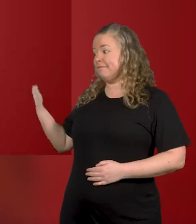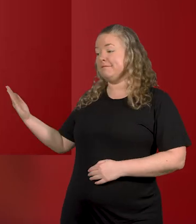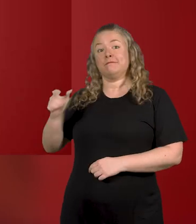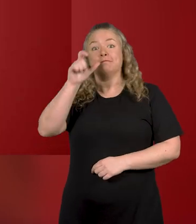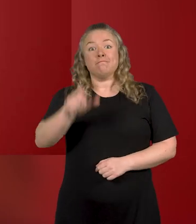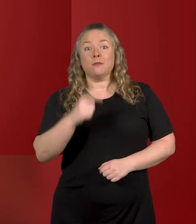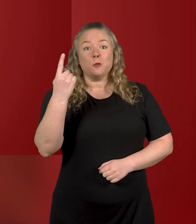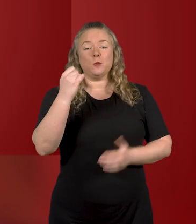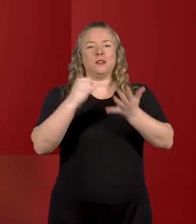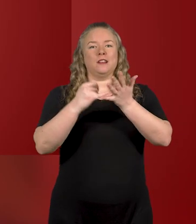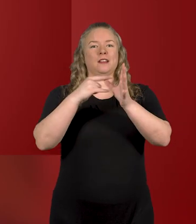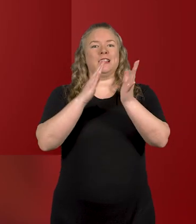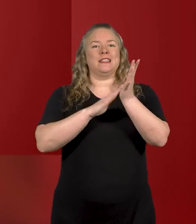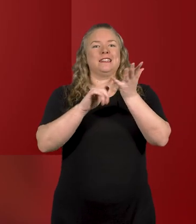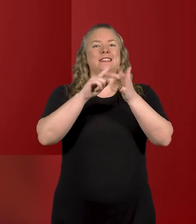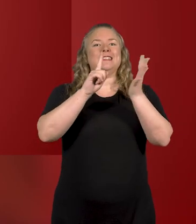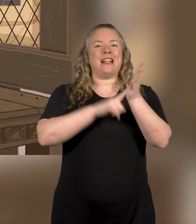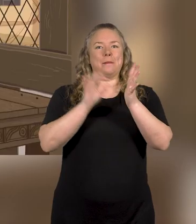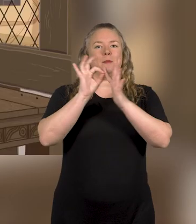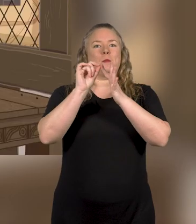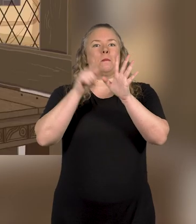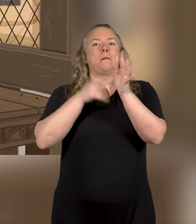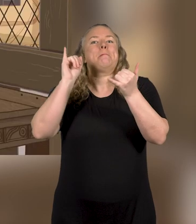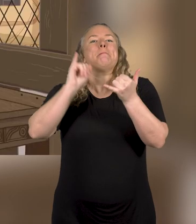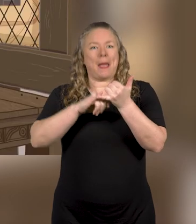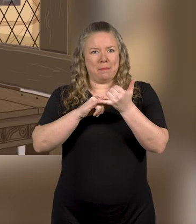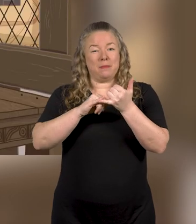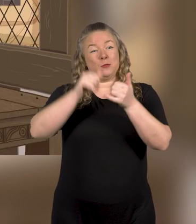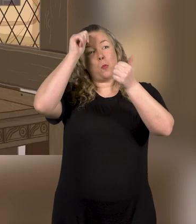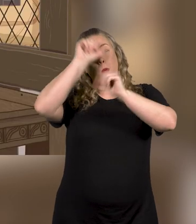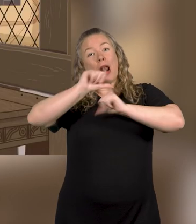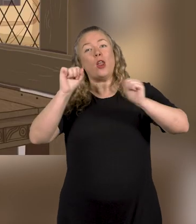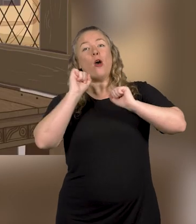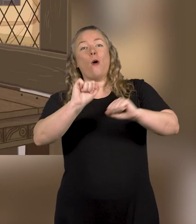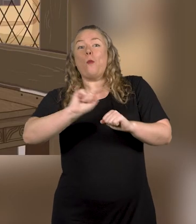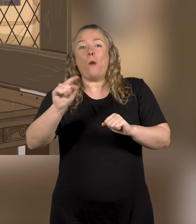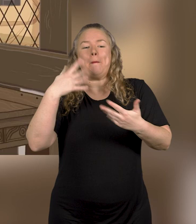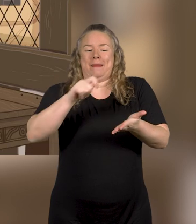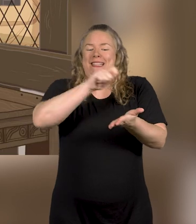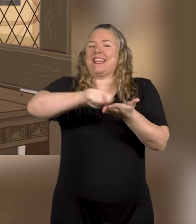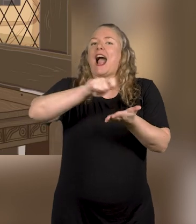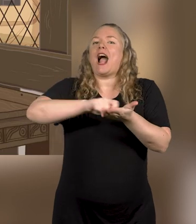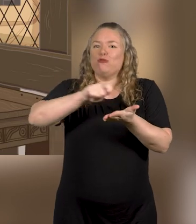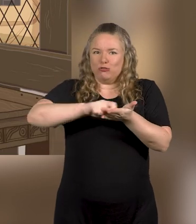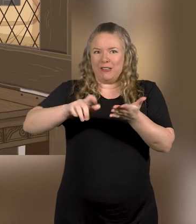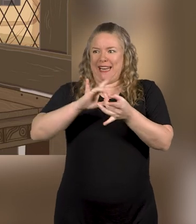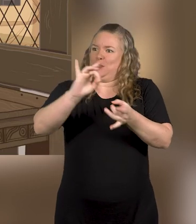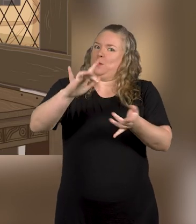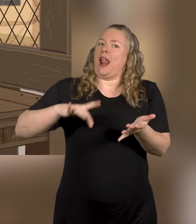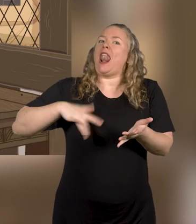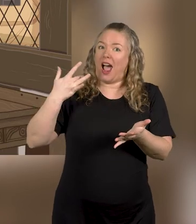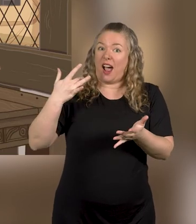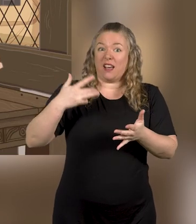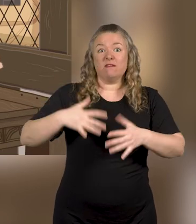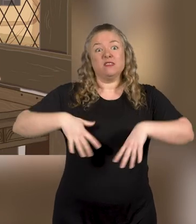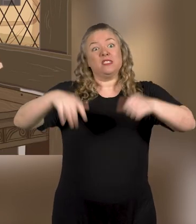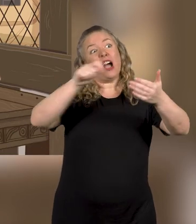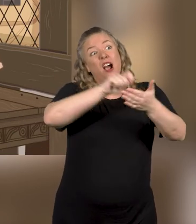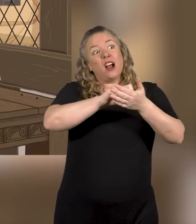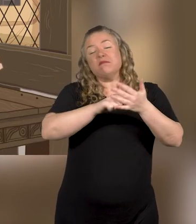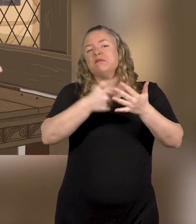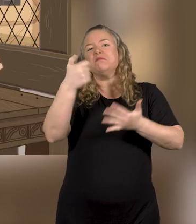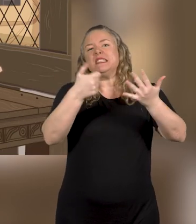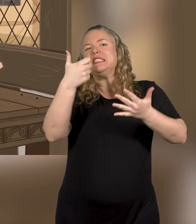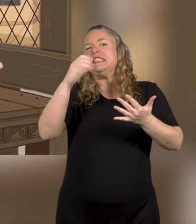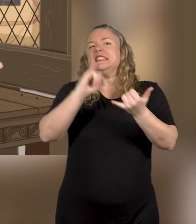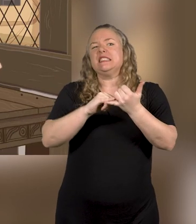This is Samuel Pepys. He is best known for keeping a diary about his life, which he wrote in the